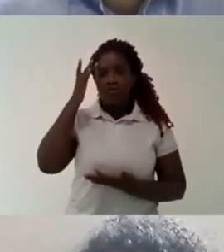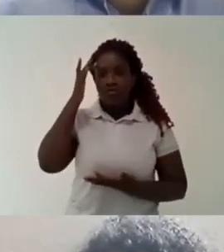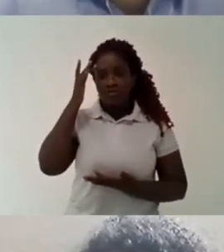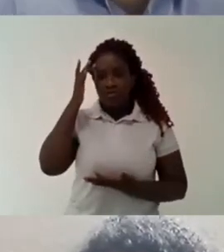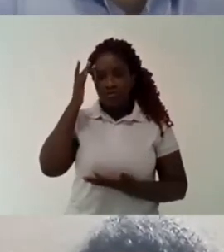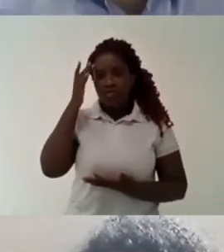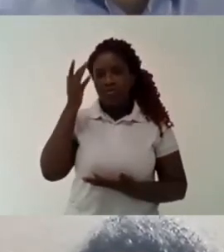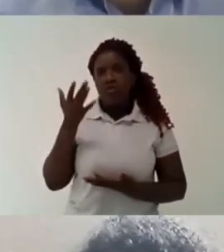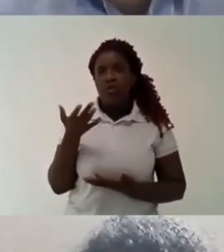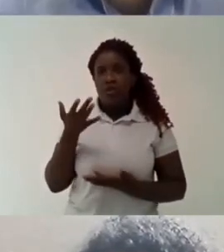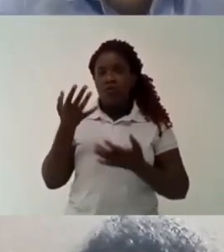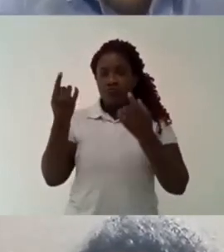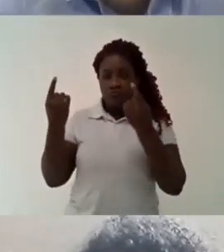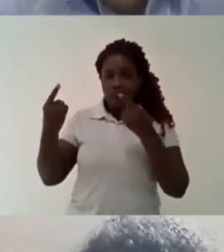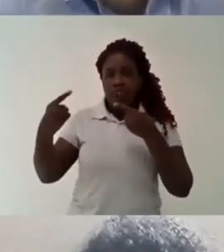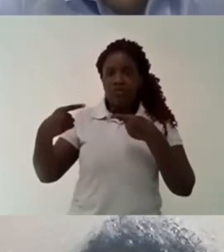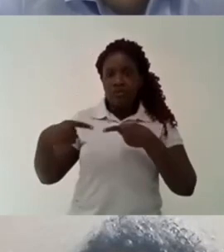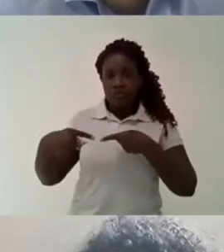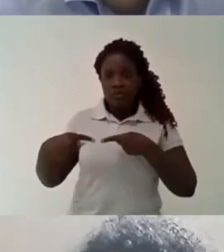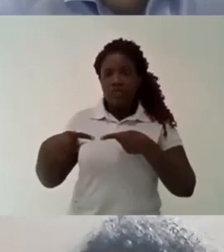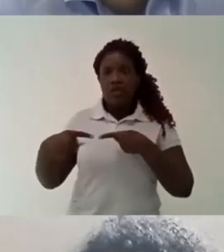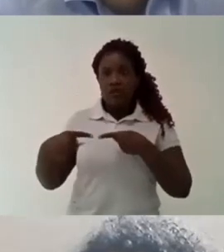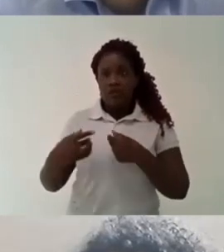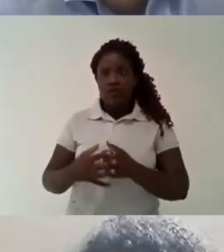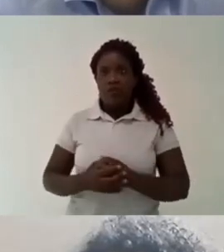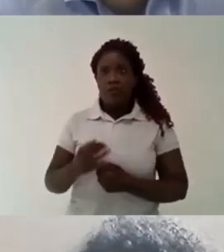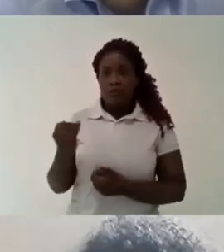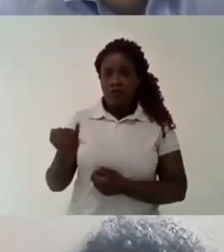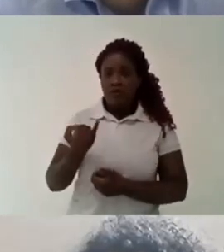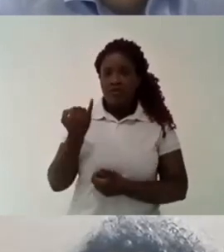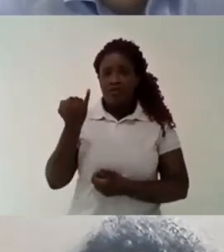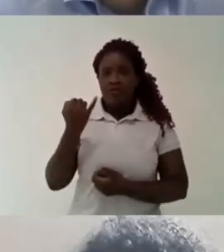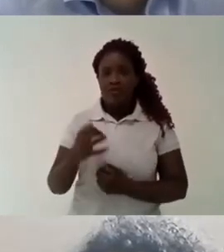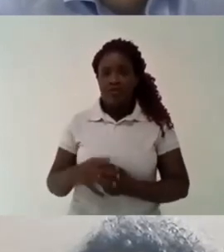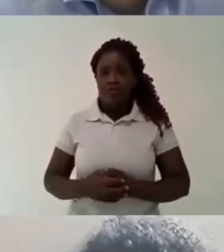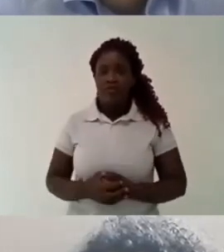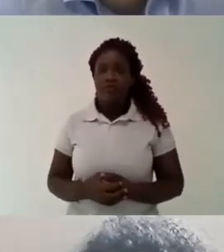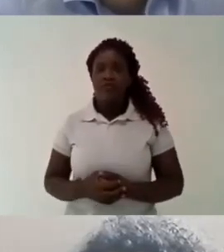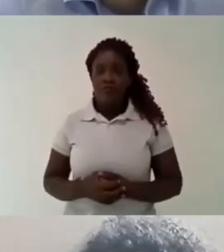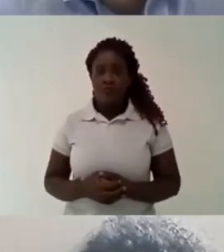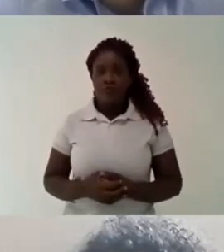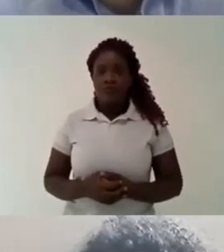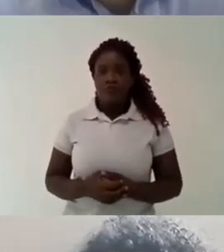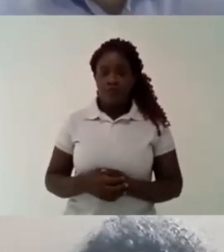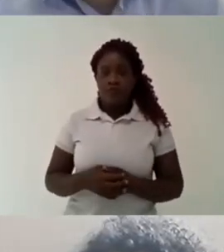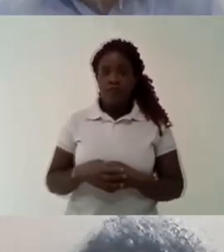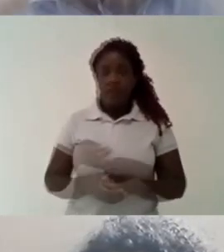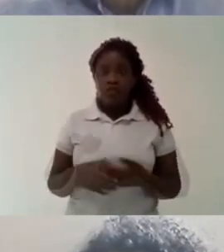show the society what is going on it is a challenge for us